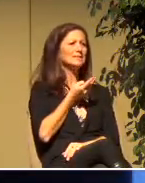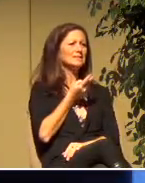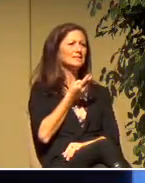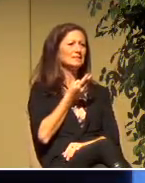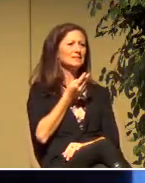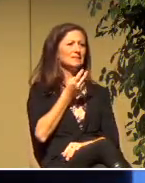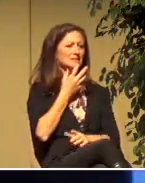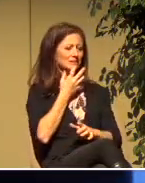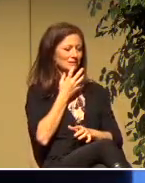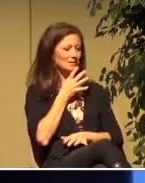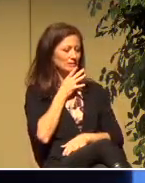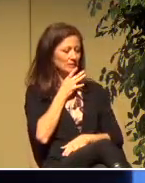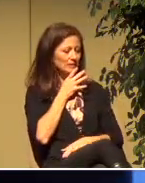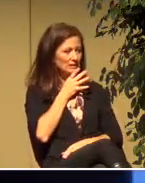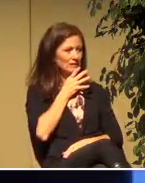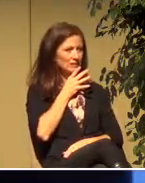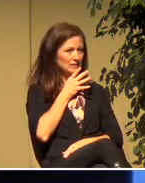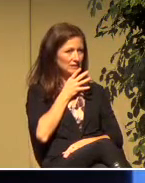Saul.